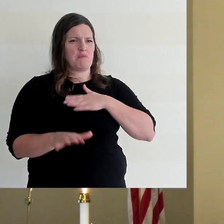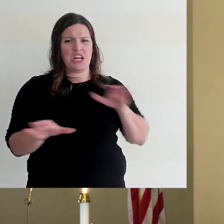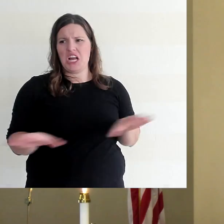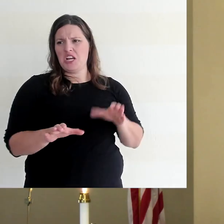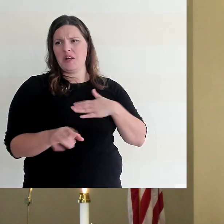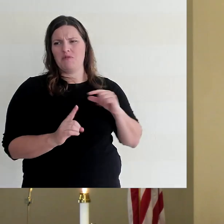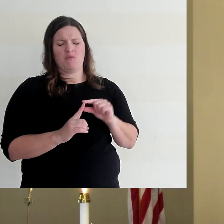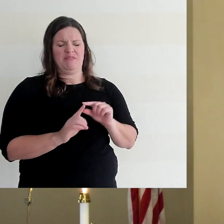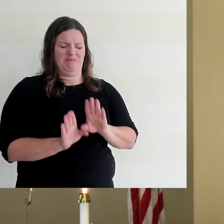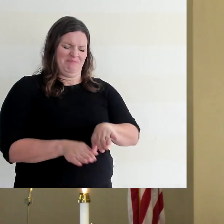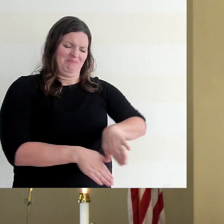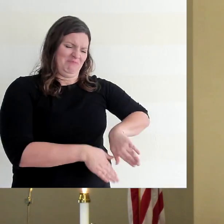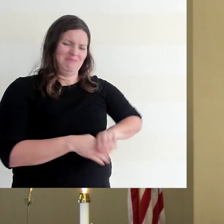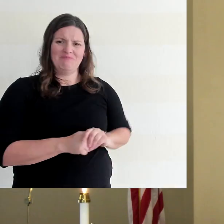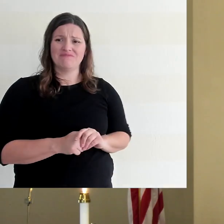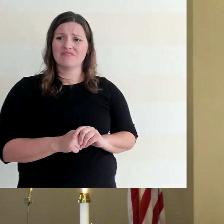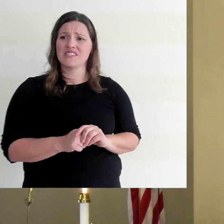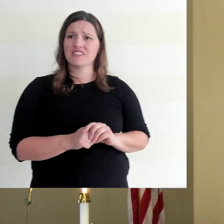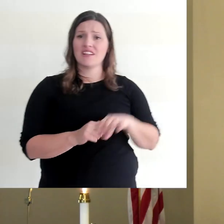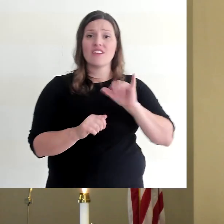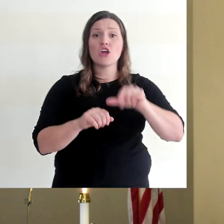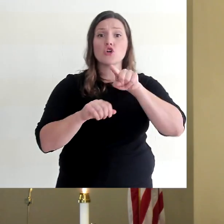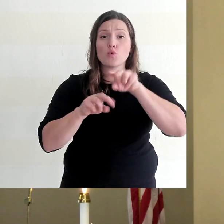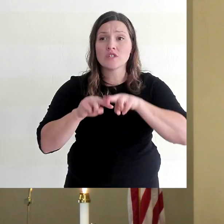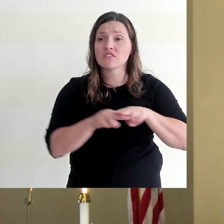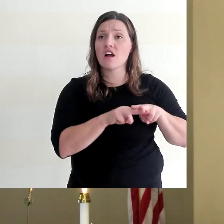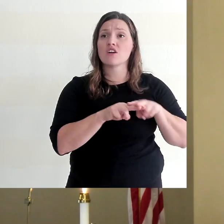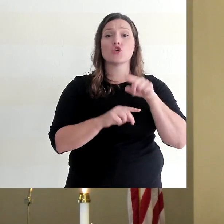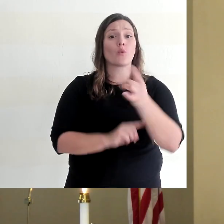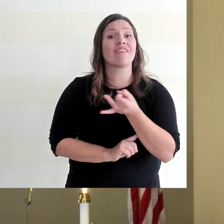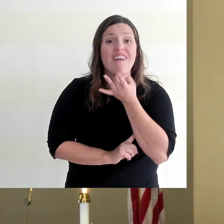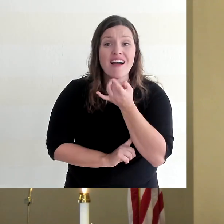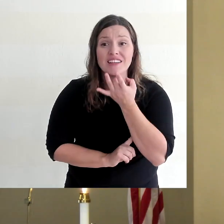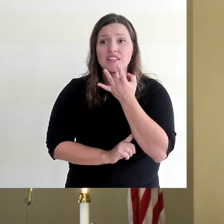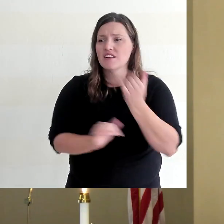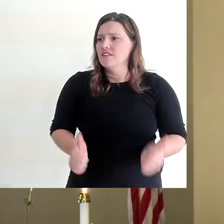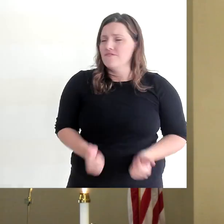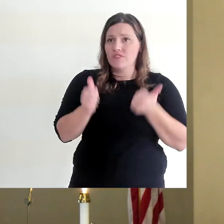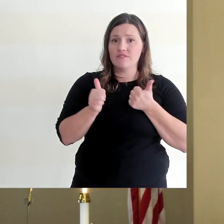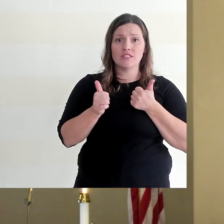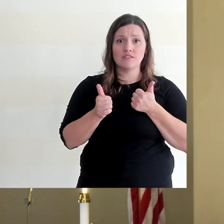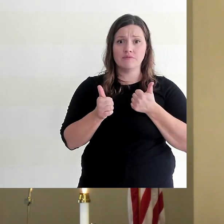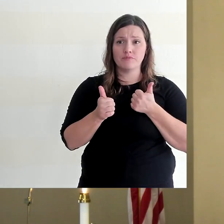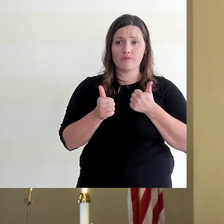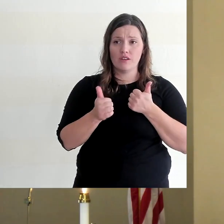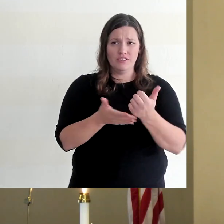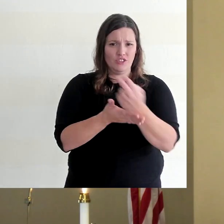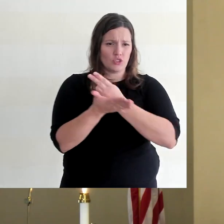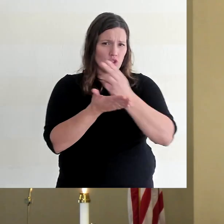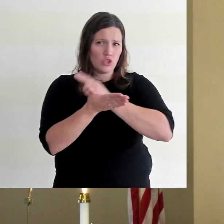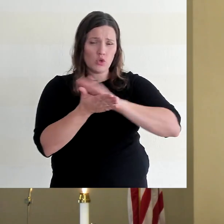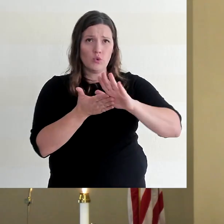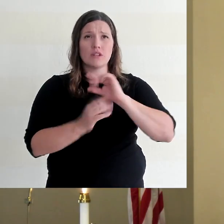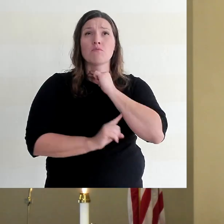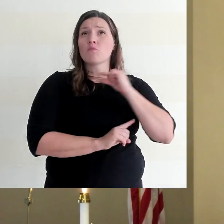actions. They are salt and they are light. Live your life as a